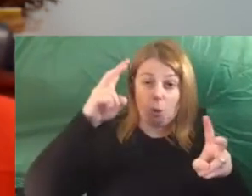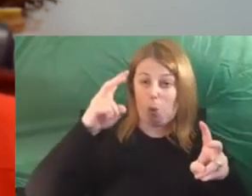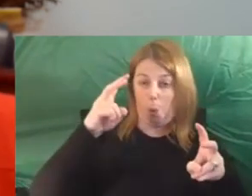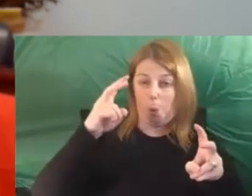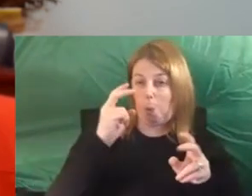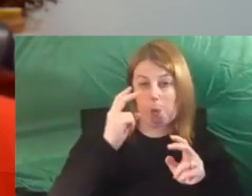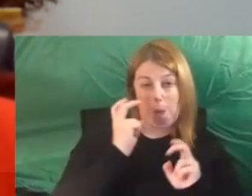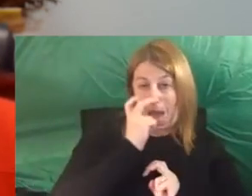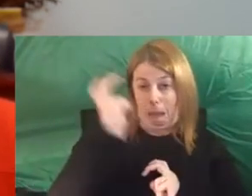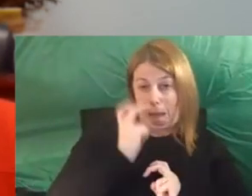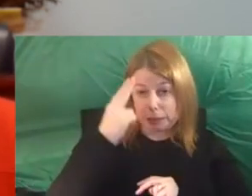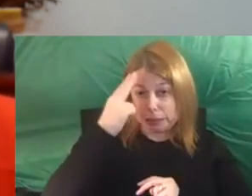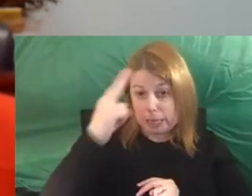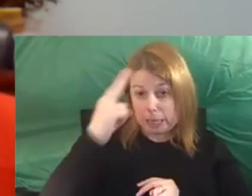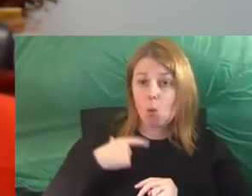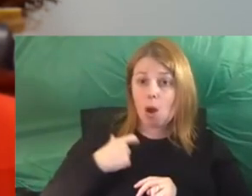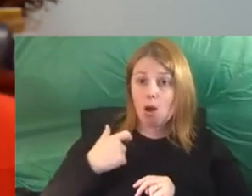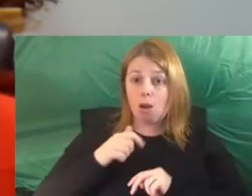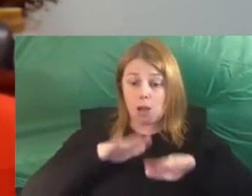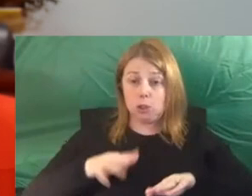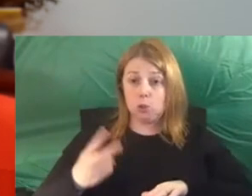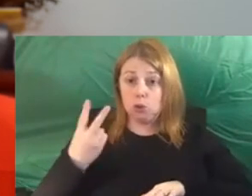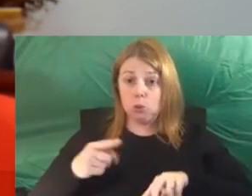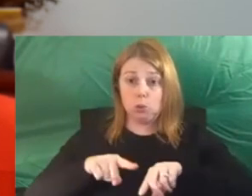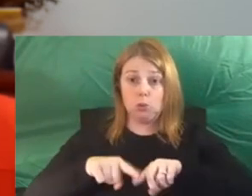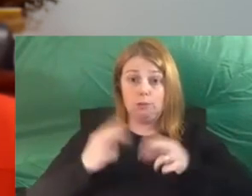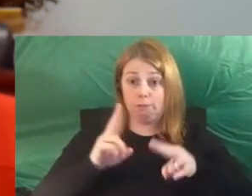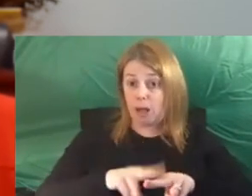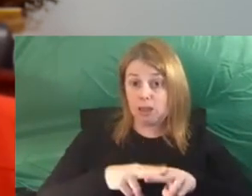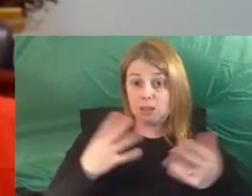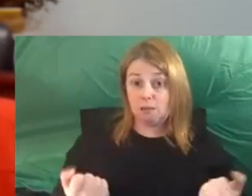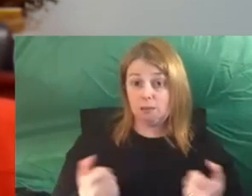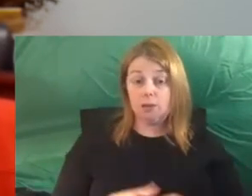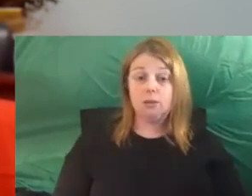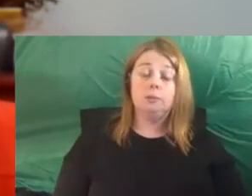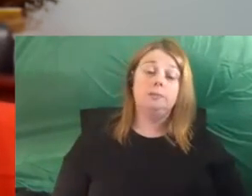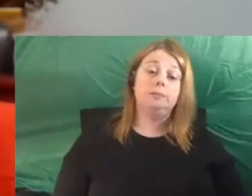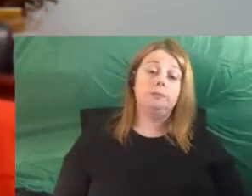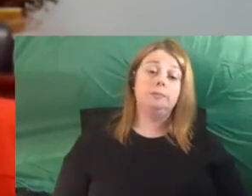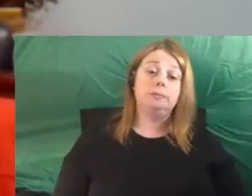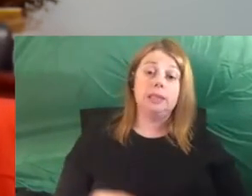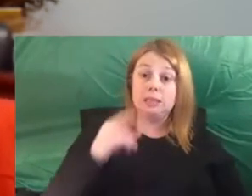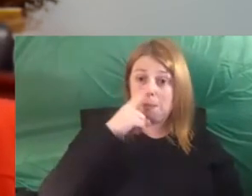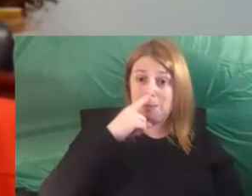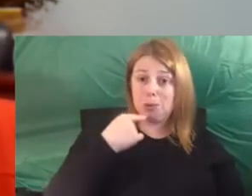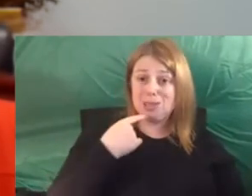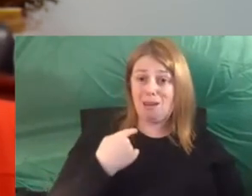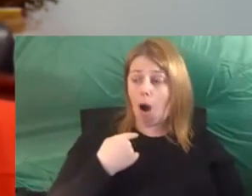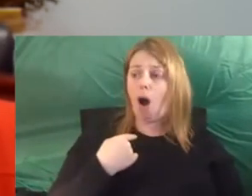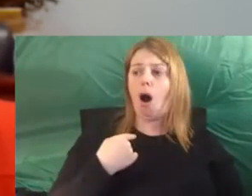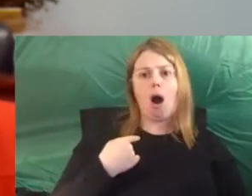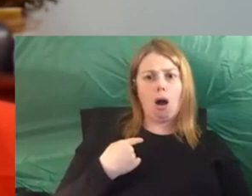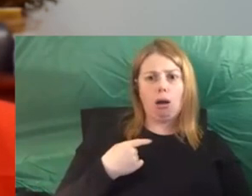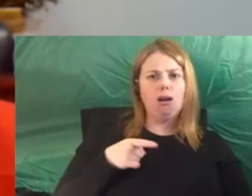my children have different fathers. And there were some people even implying that I was going to neglect my children